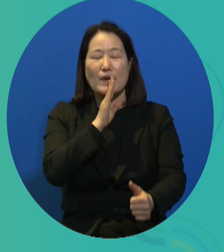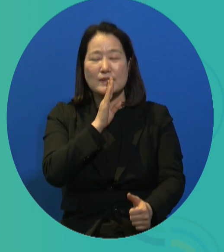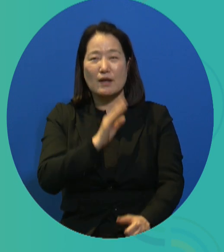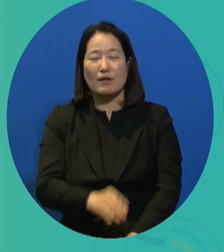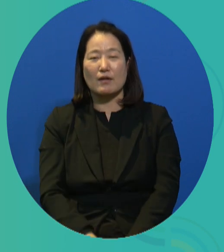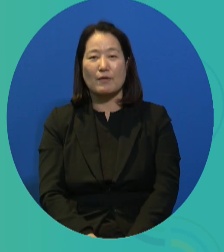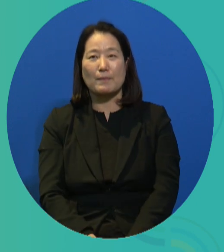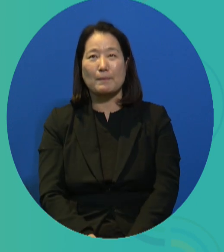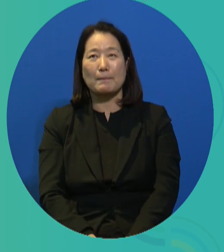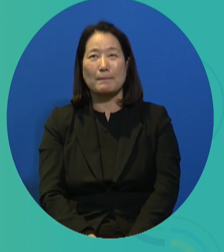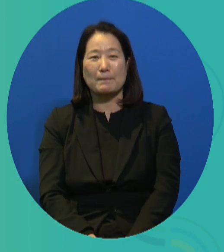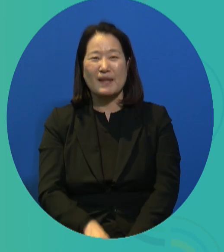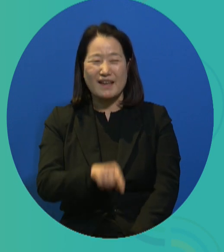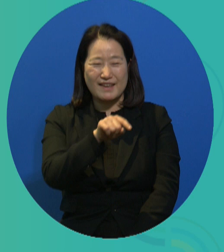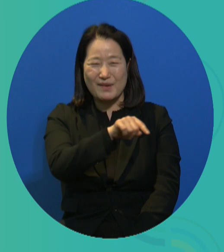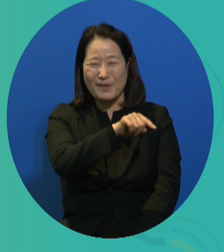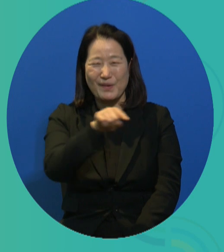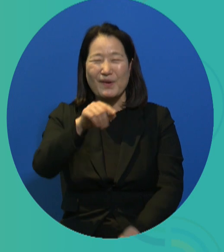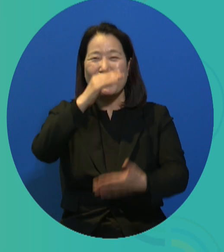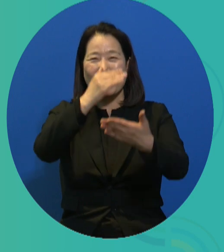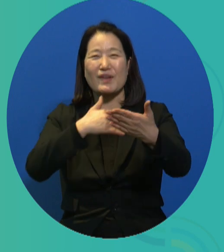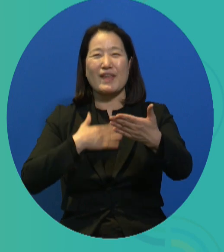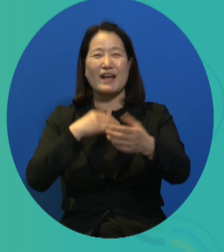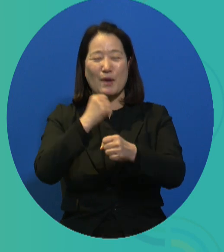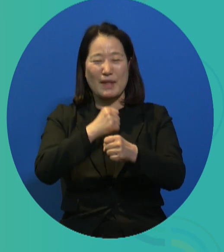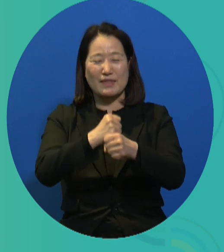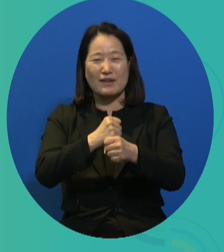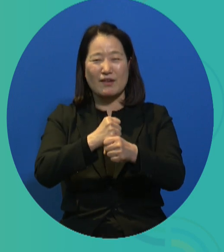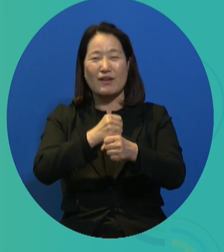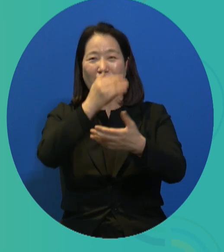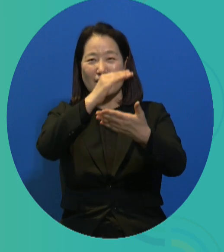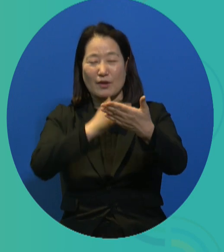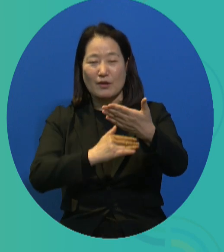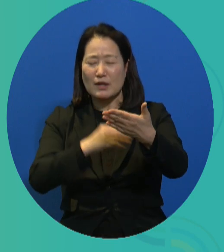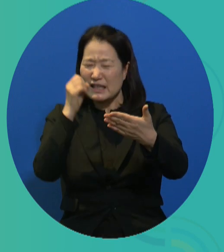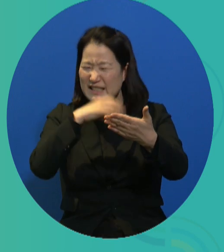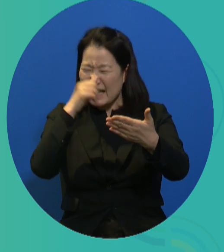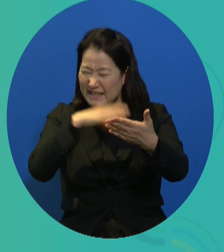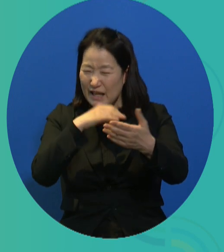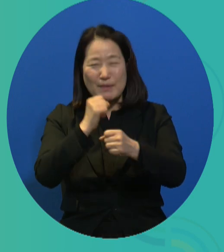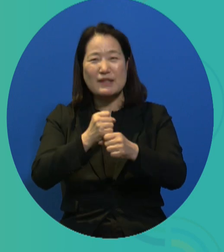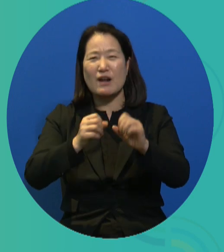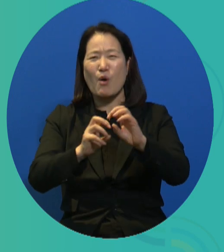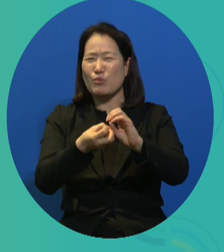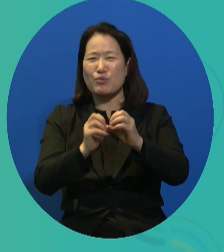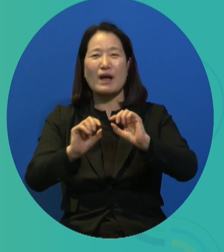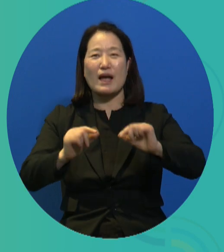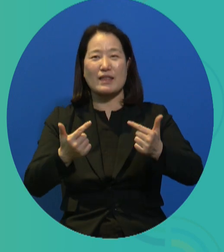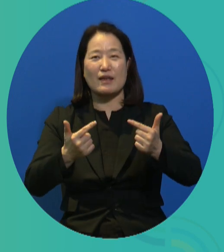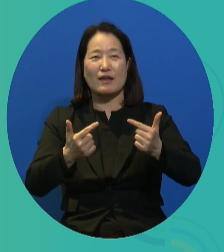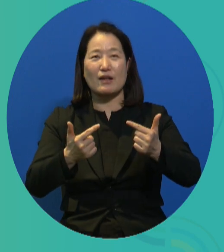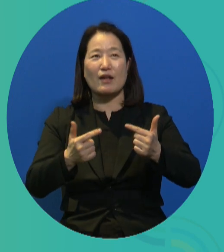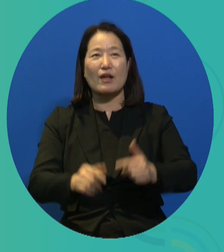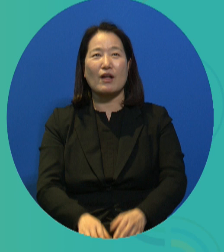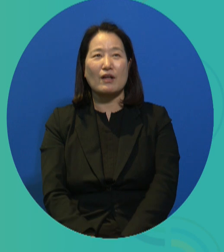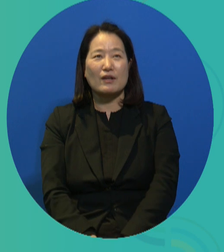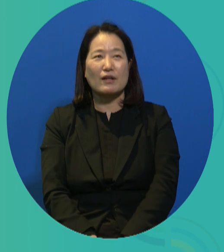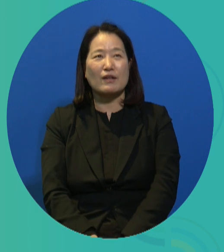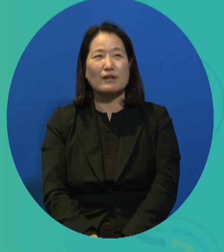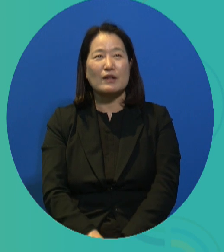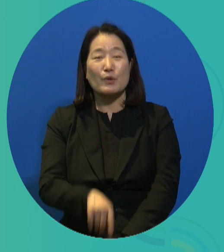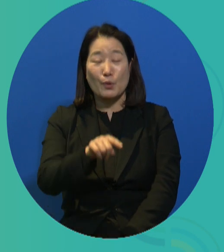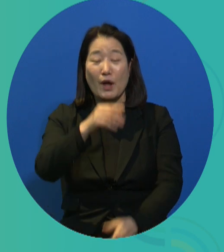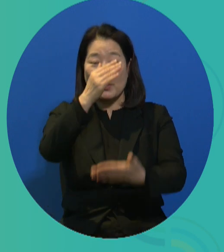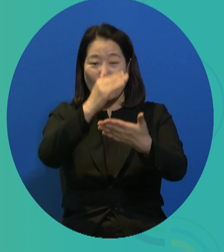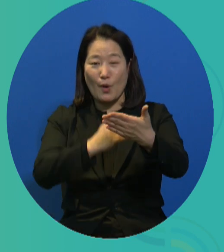fundamental understanding of public citizen work. And this is not something that I came up with on my own. The idea was